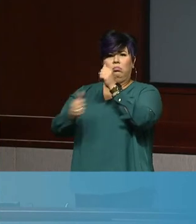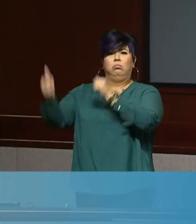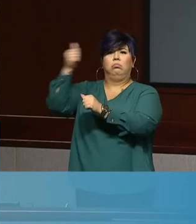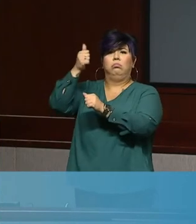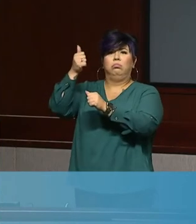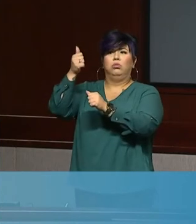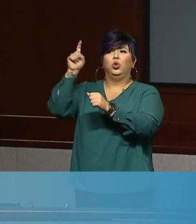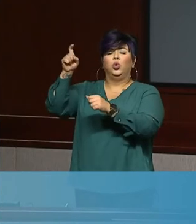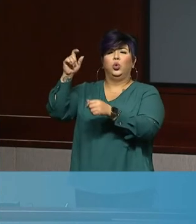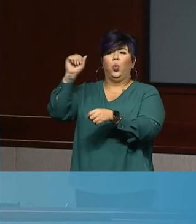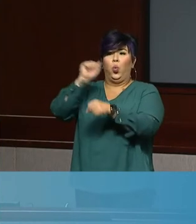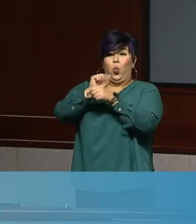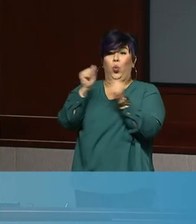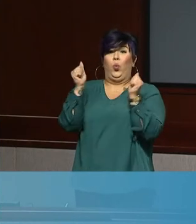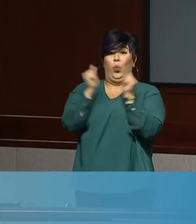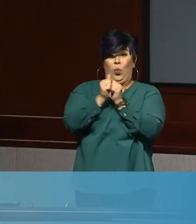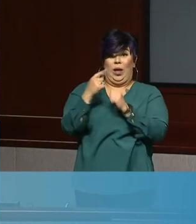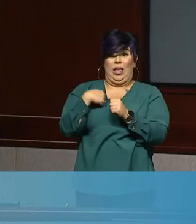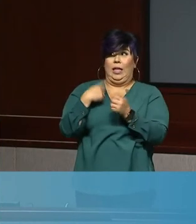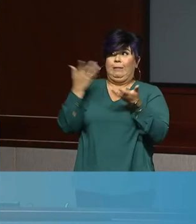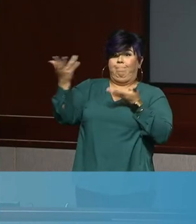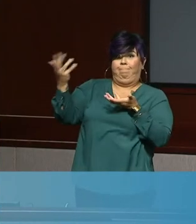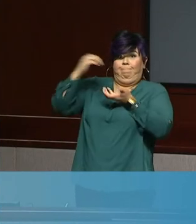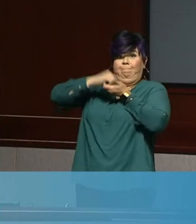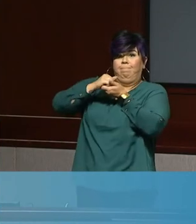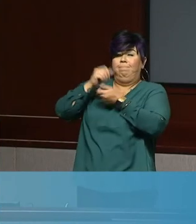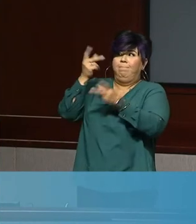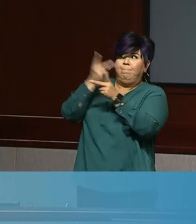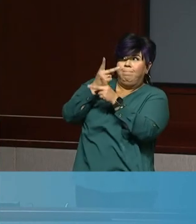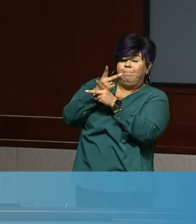developing a pathway, uh, to, um,